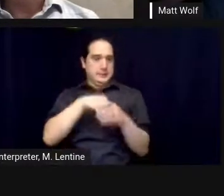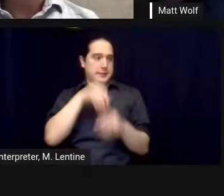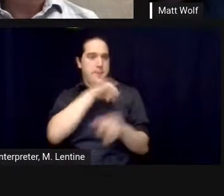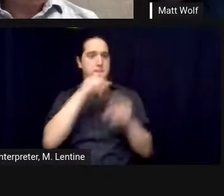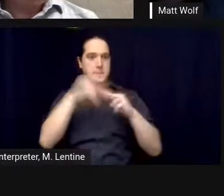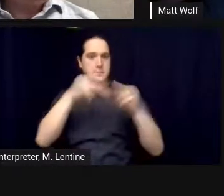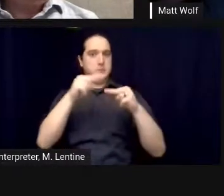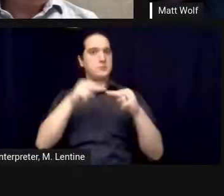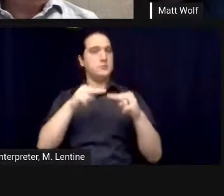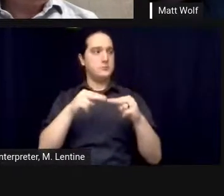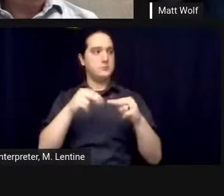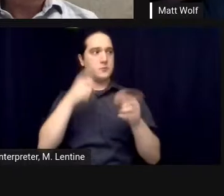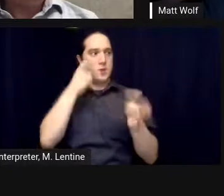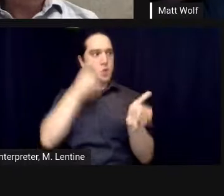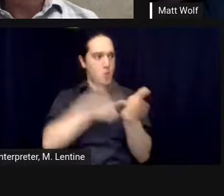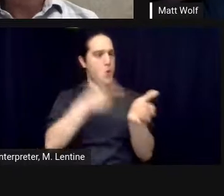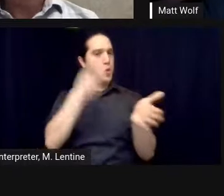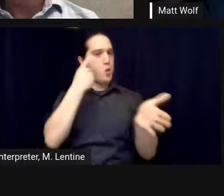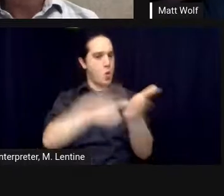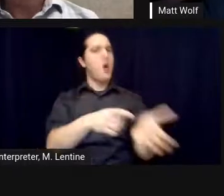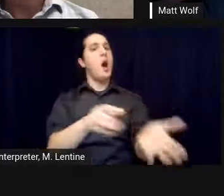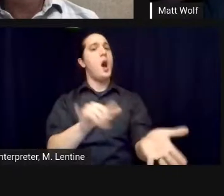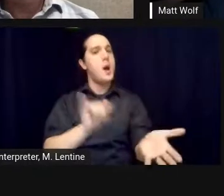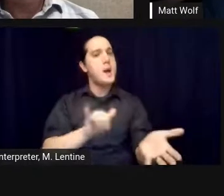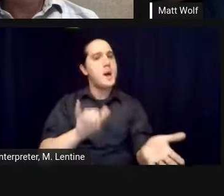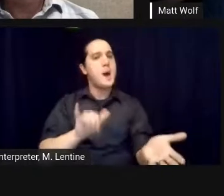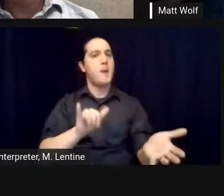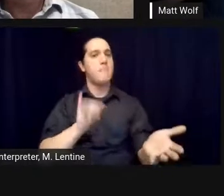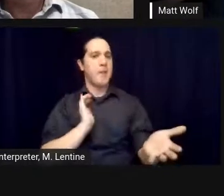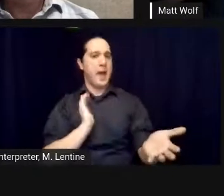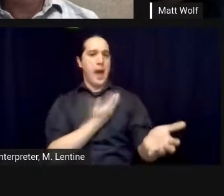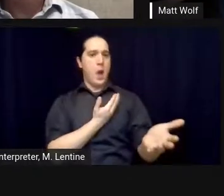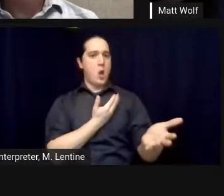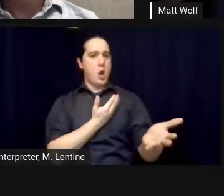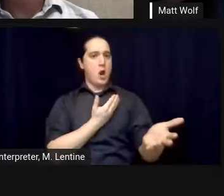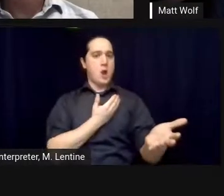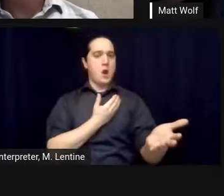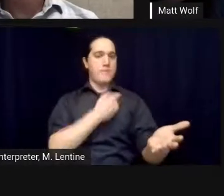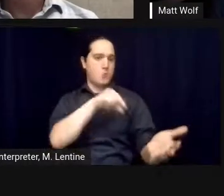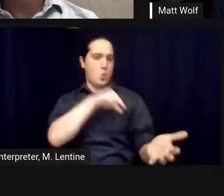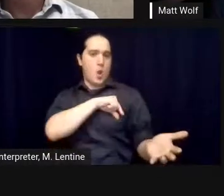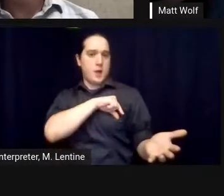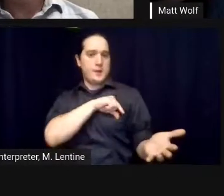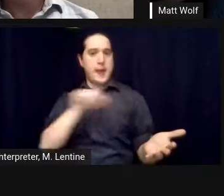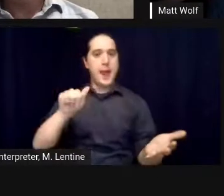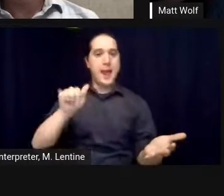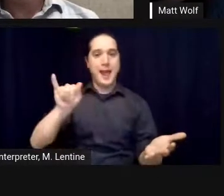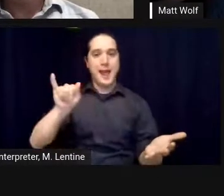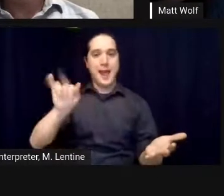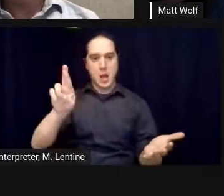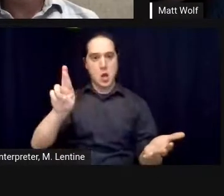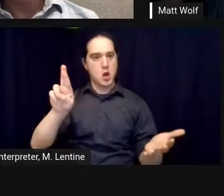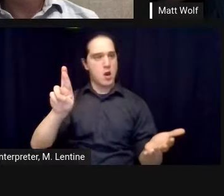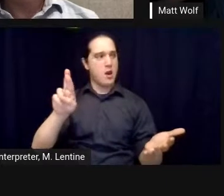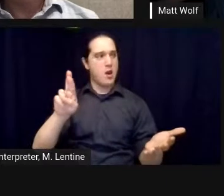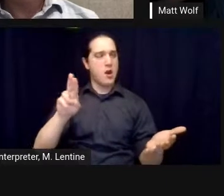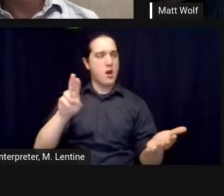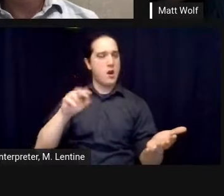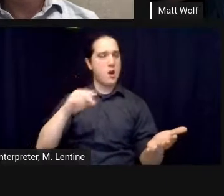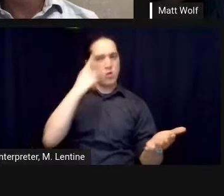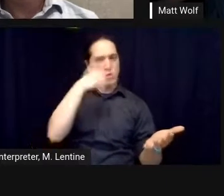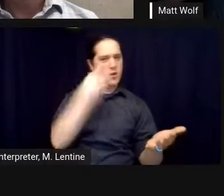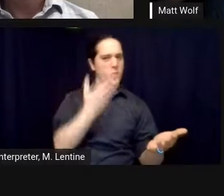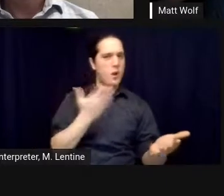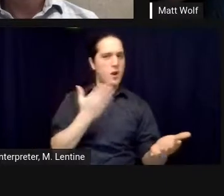do this activity how is our how is our air and i think that this is some of the thinking that we really have to have on